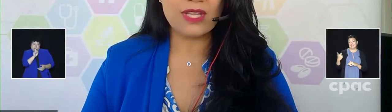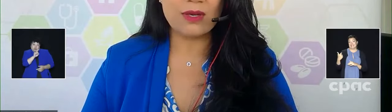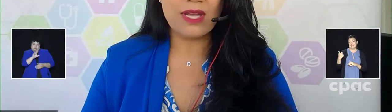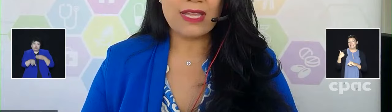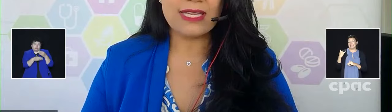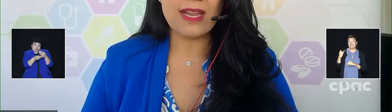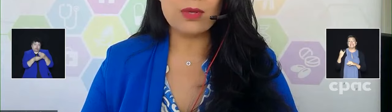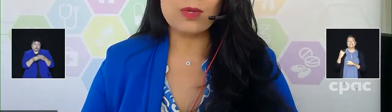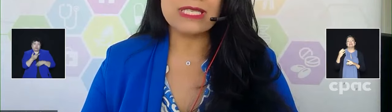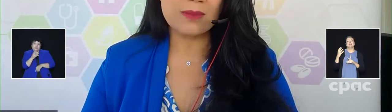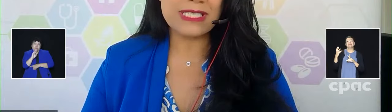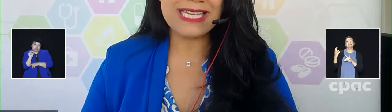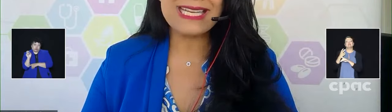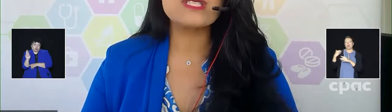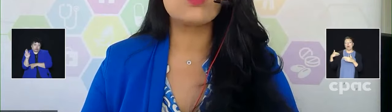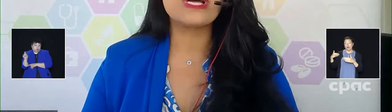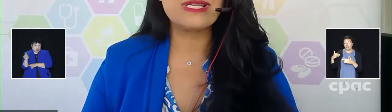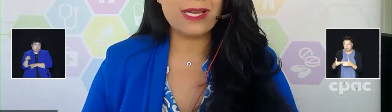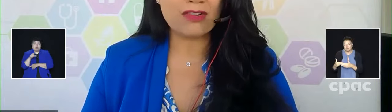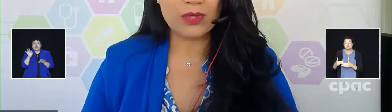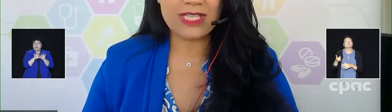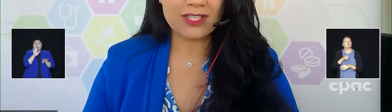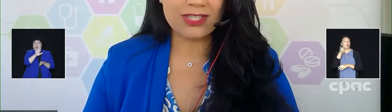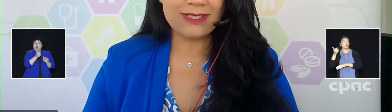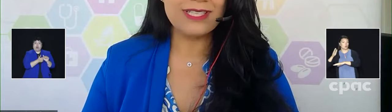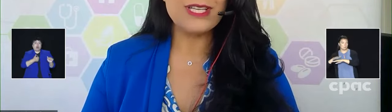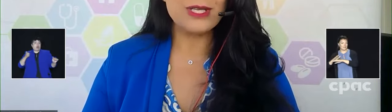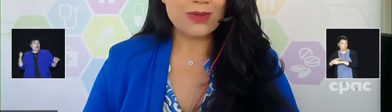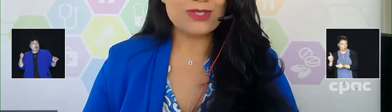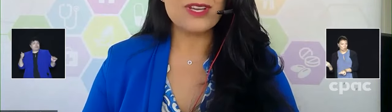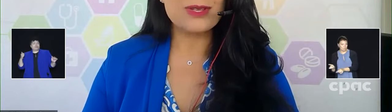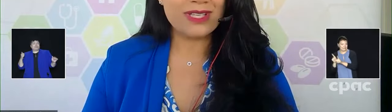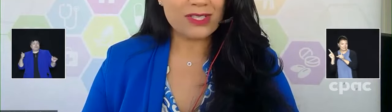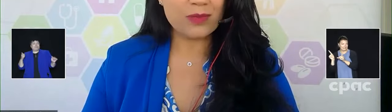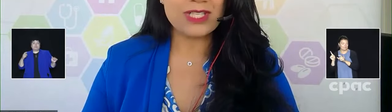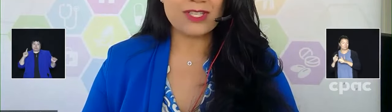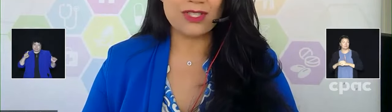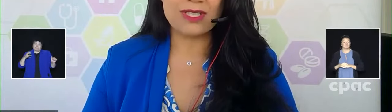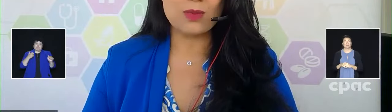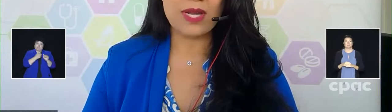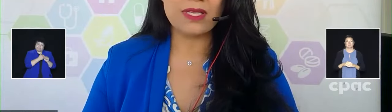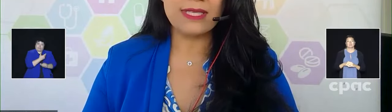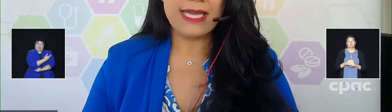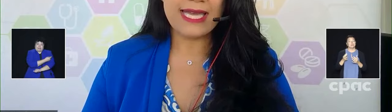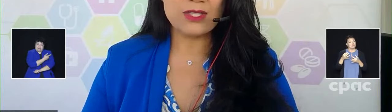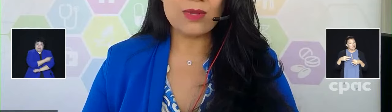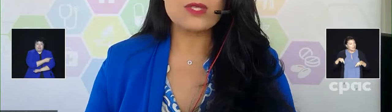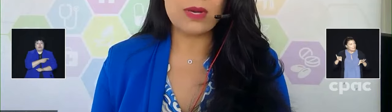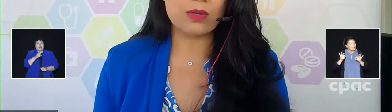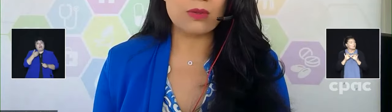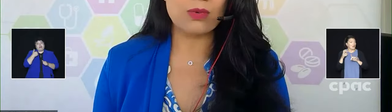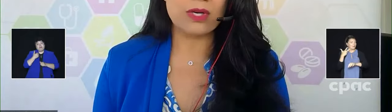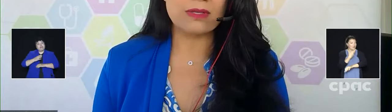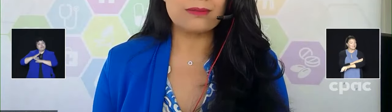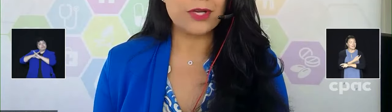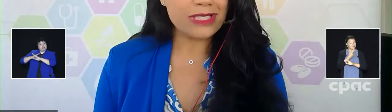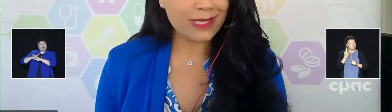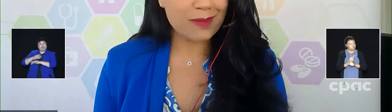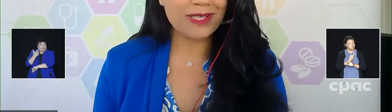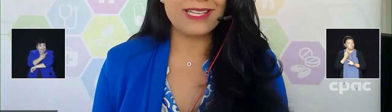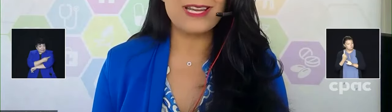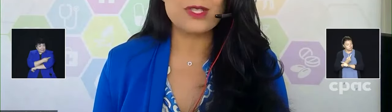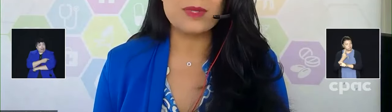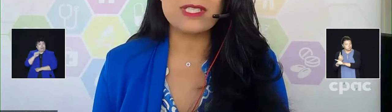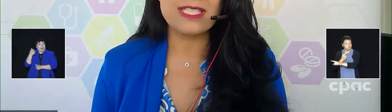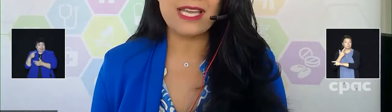make sure that everyone is up to date. it's one layer of protection. You know, there's other layers of protection as well and so that's why we're very excited